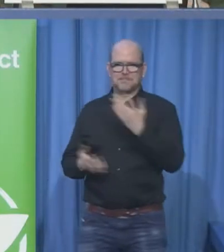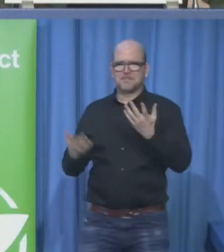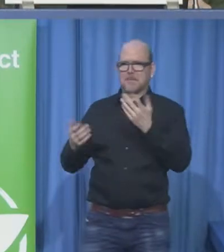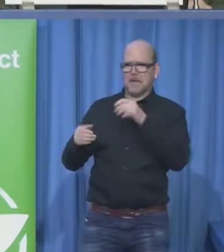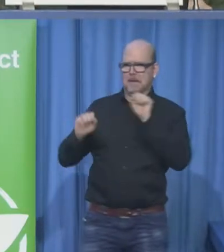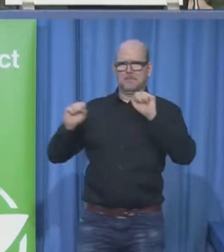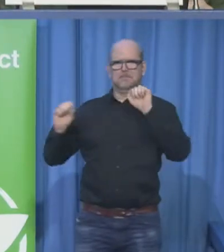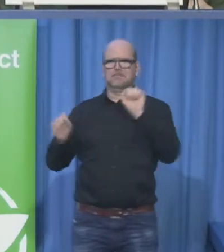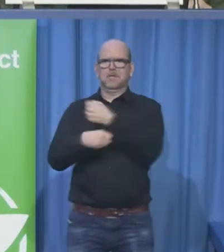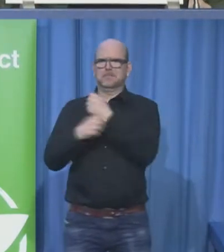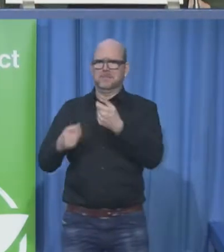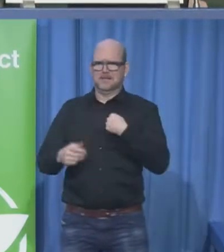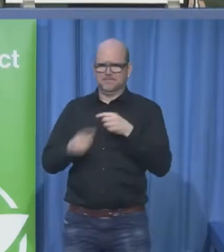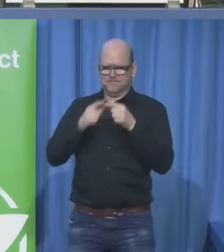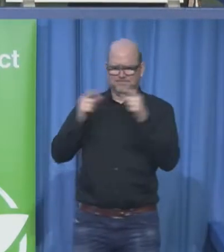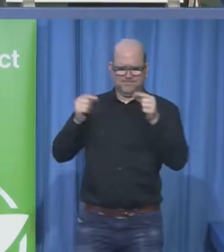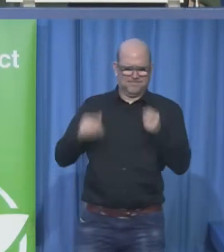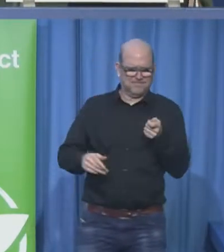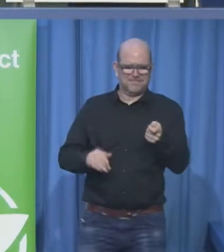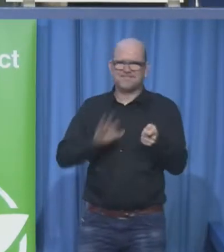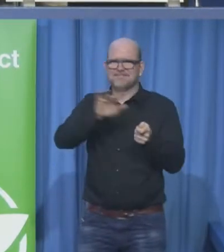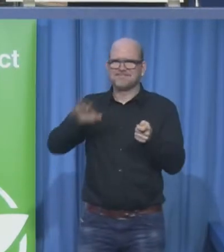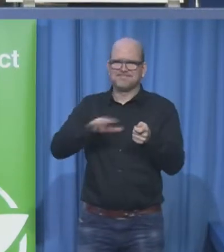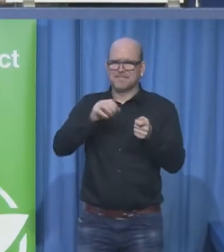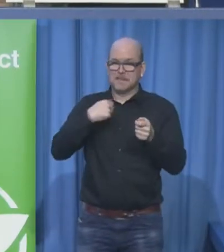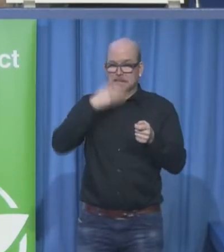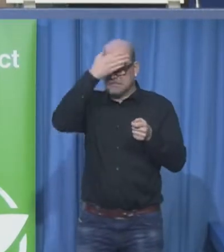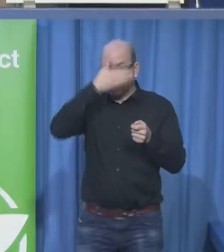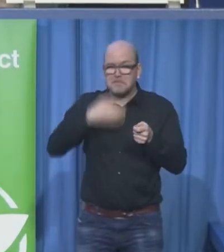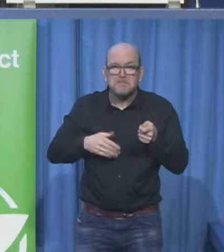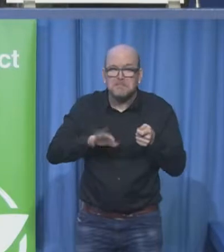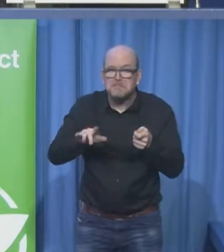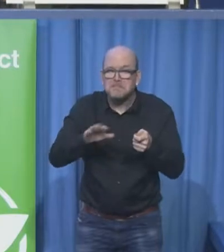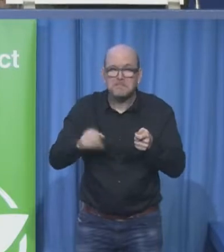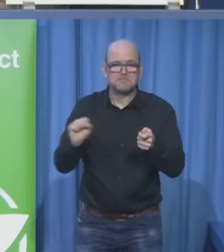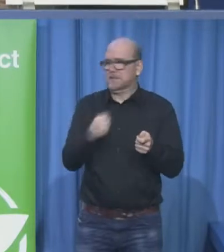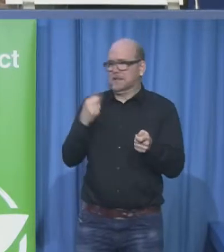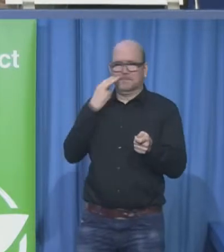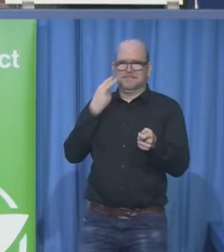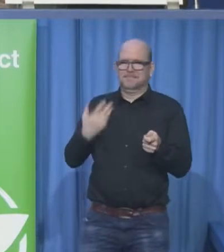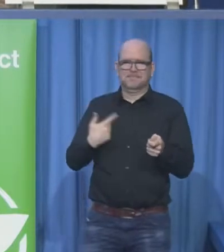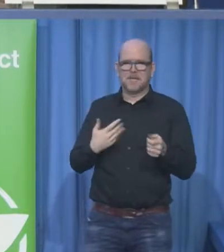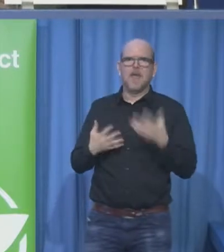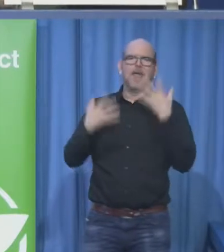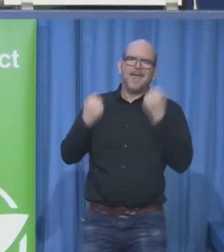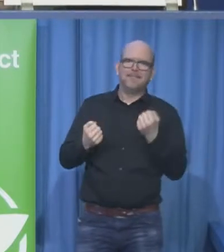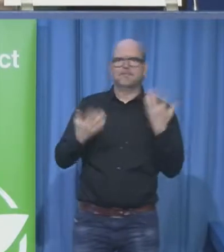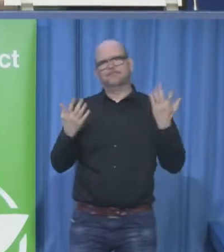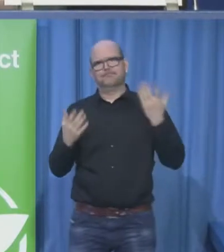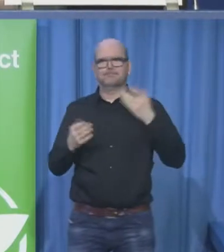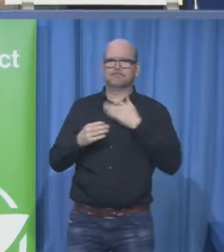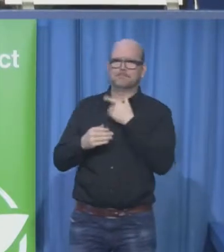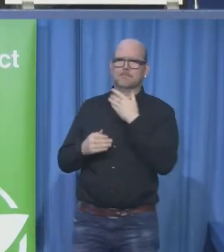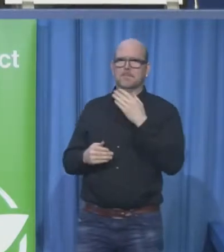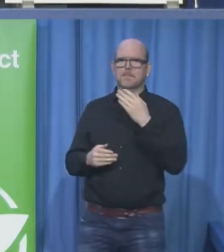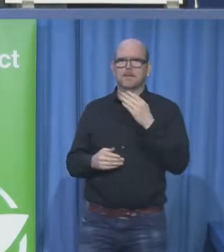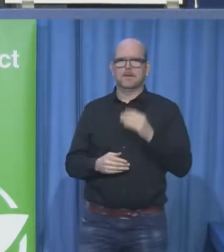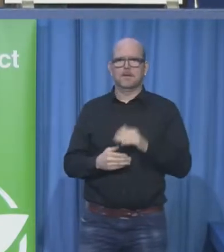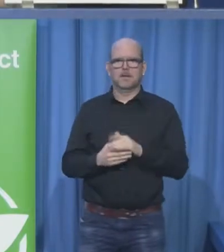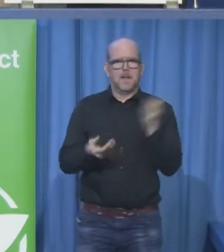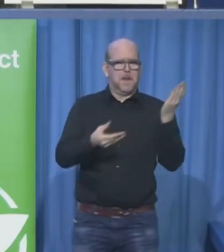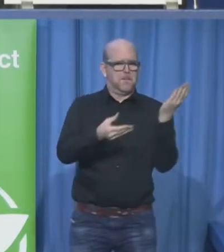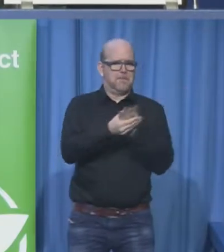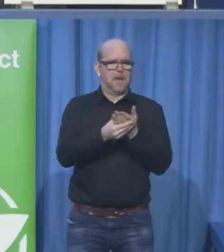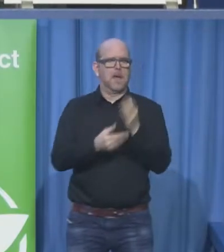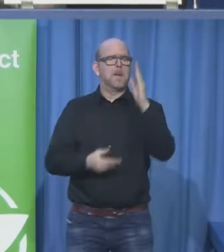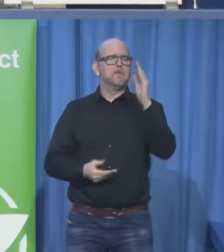i'm a stand-up comedian and i'm also blind and i'm here to tell you about these barclays new talking cash machines in the past i haven't always had that much luck with machines that